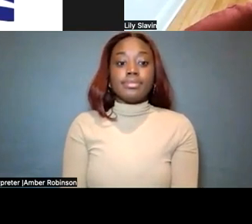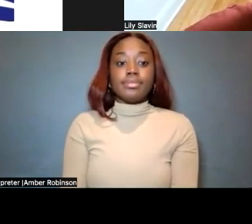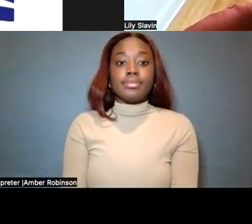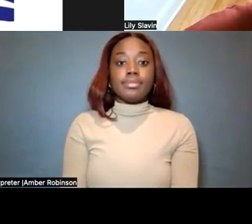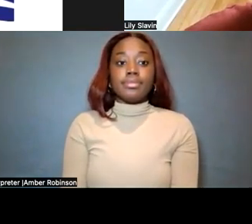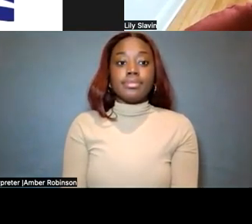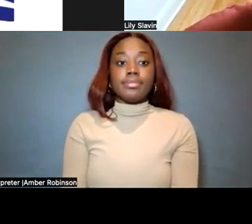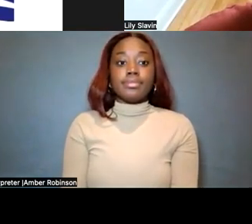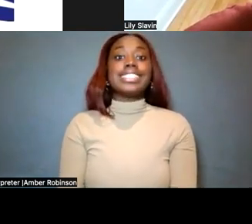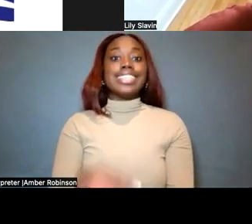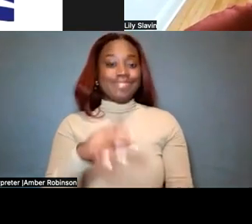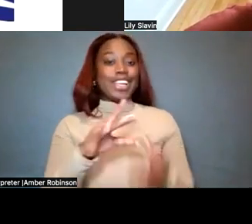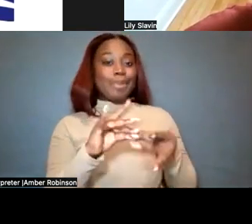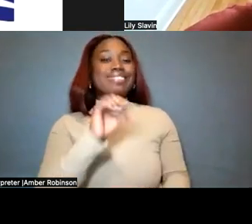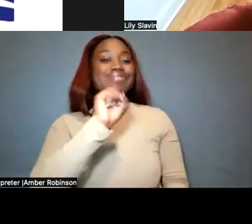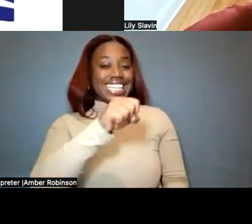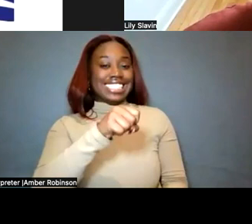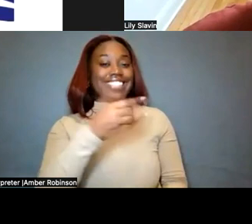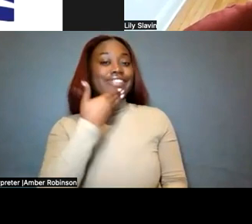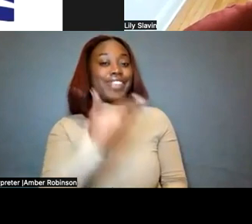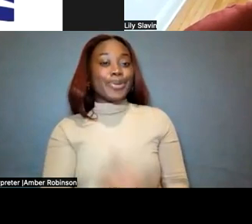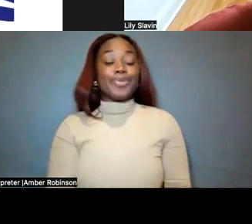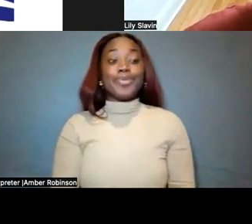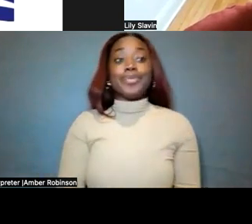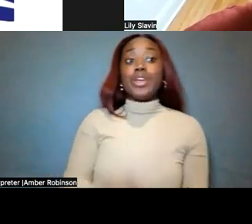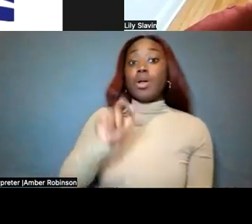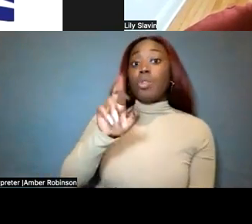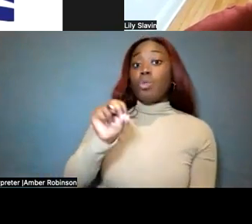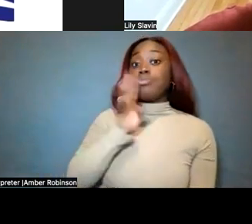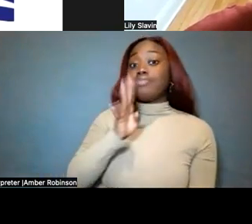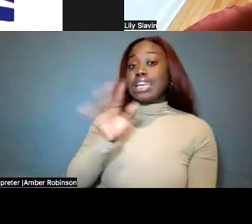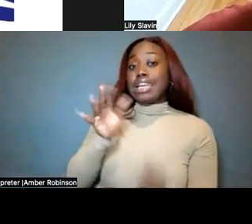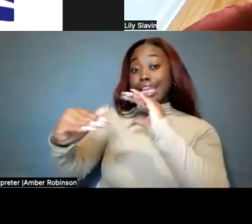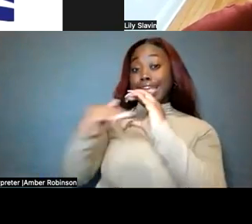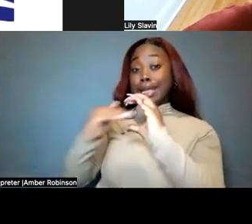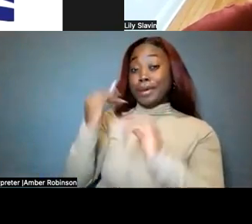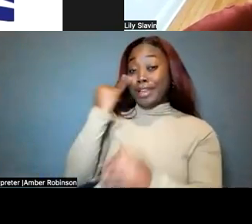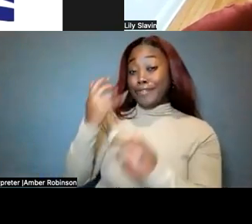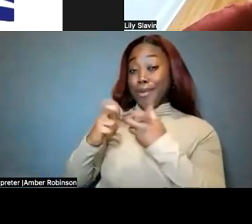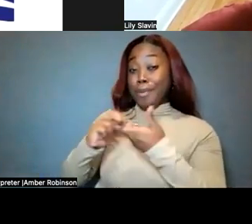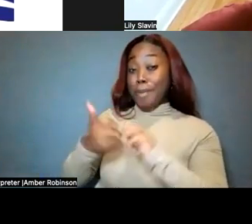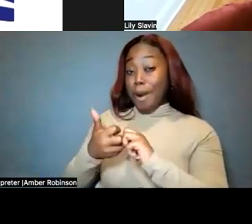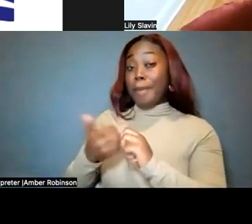They say, yes, it does. Thank you. Email me if there's a problem because I can help.